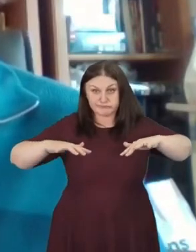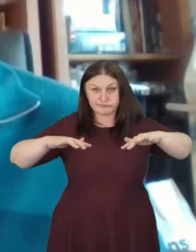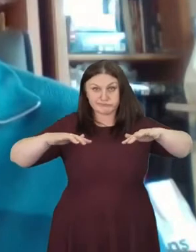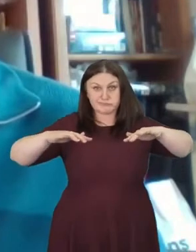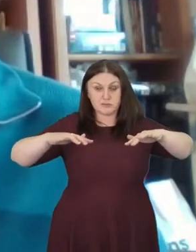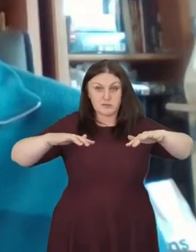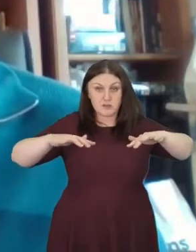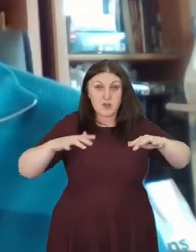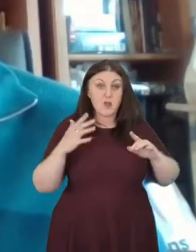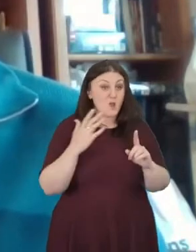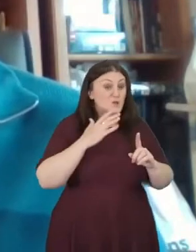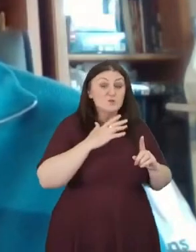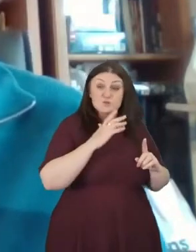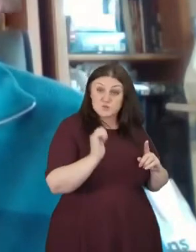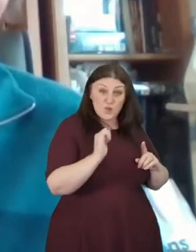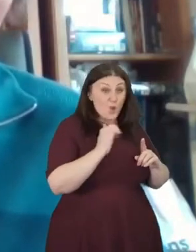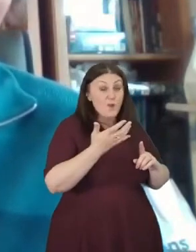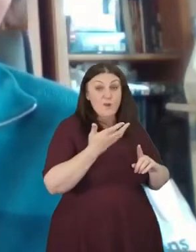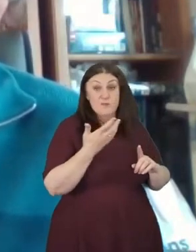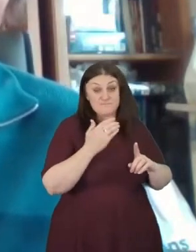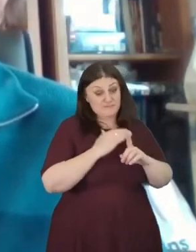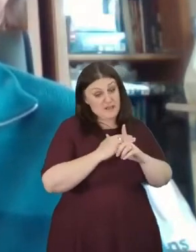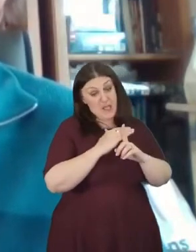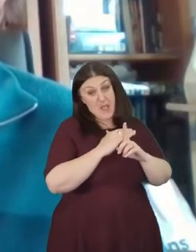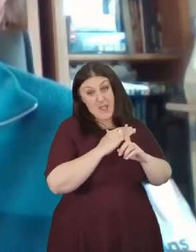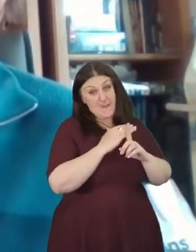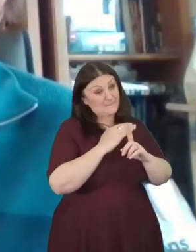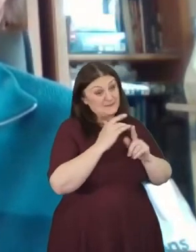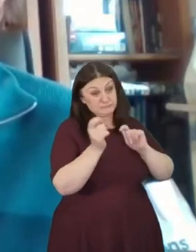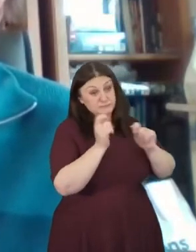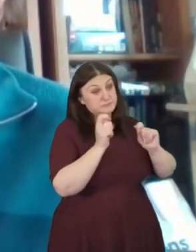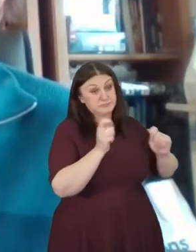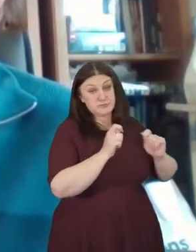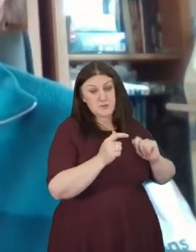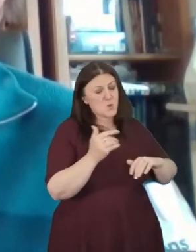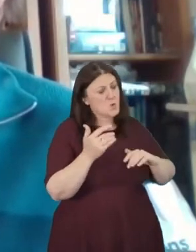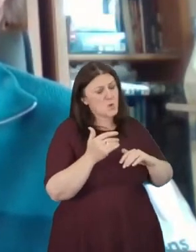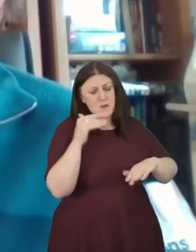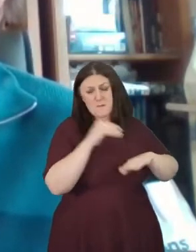changes are already impacting millions of people around the world.